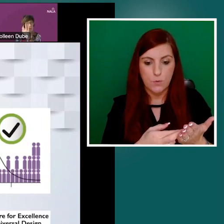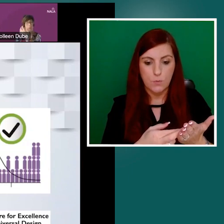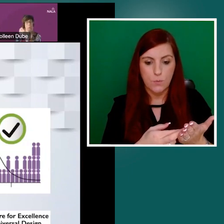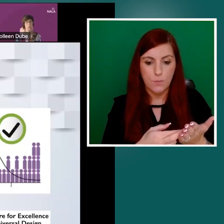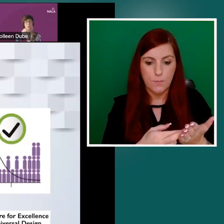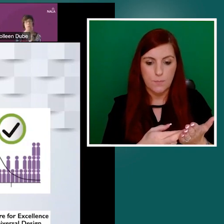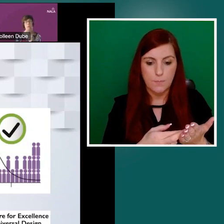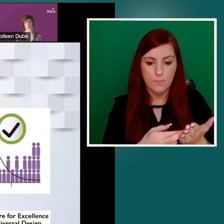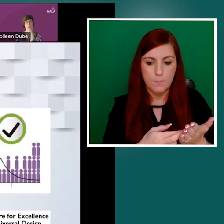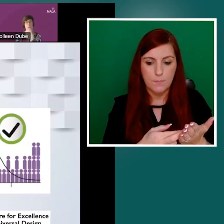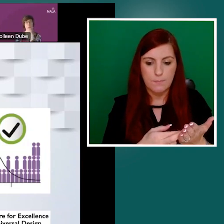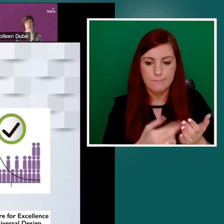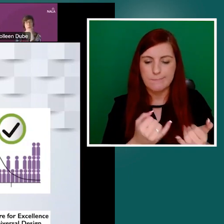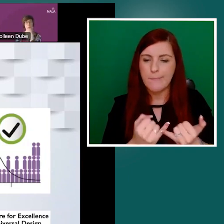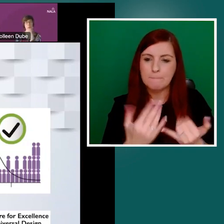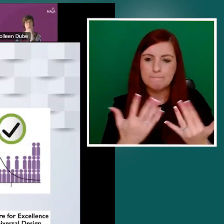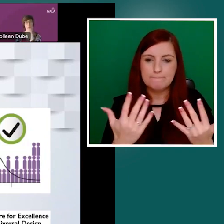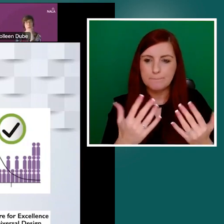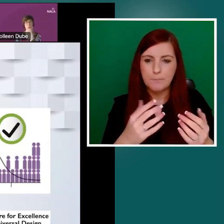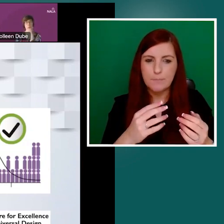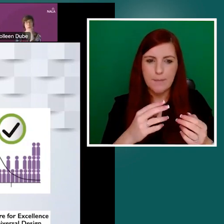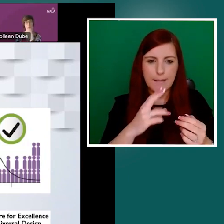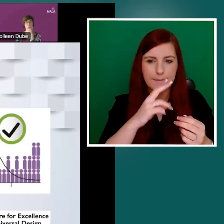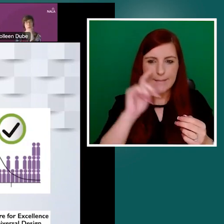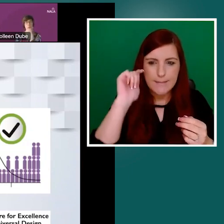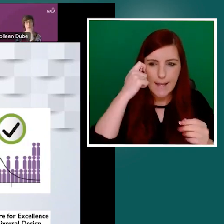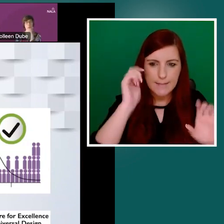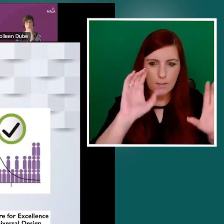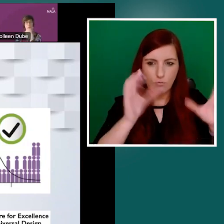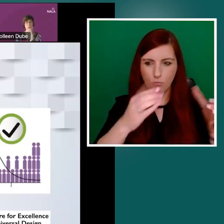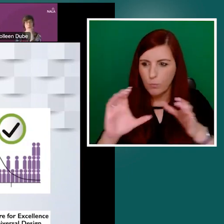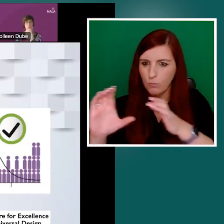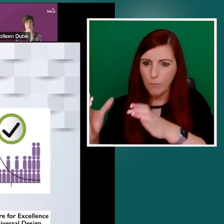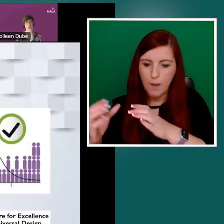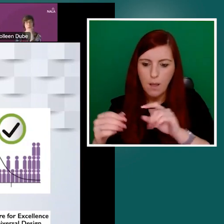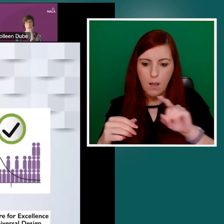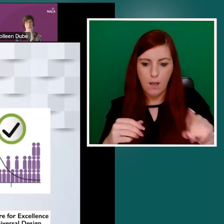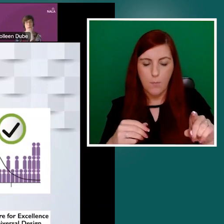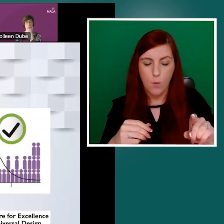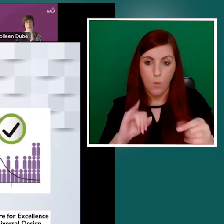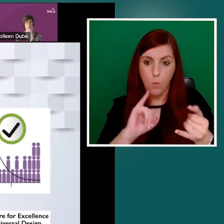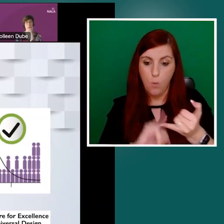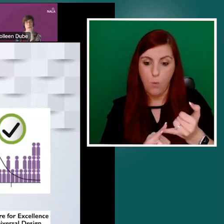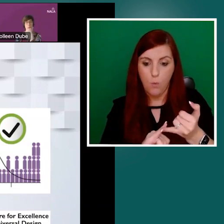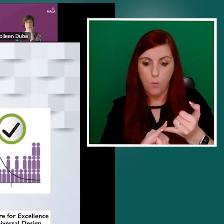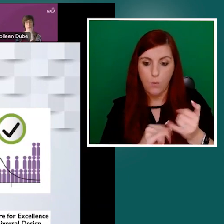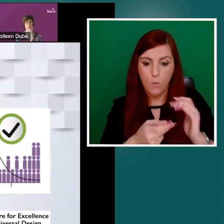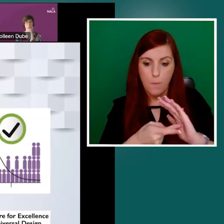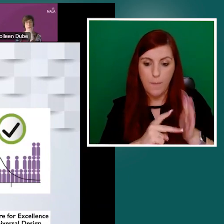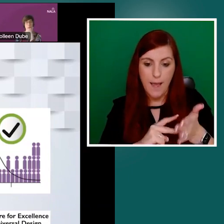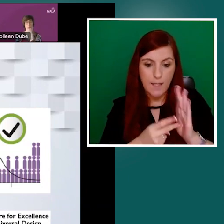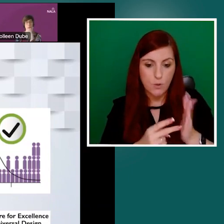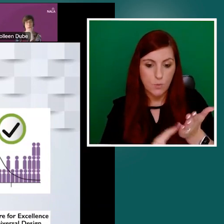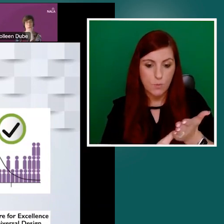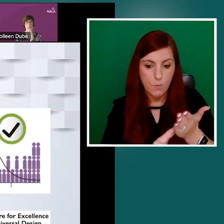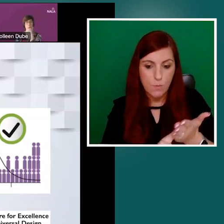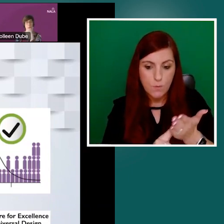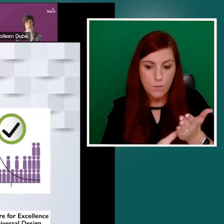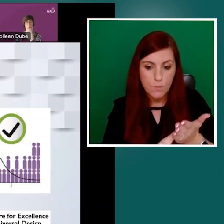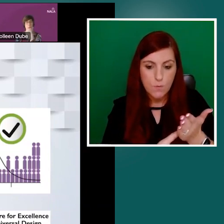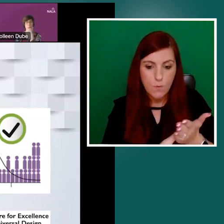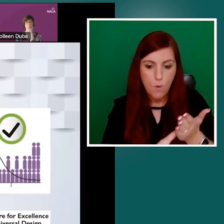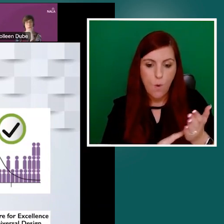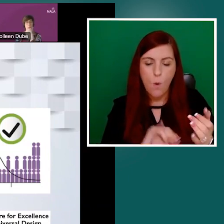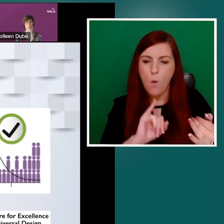You would oversample the people that are at the tails of a distribution curve. Those people who may be representing